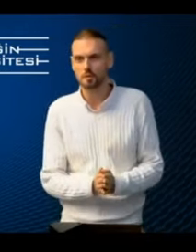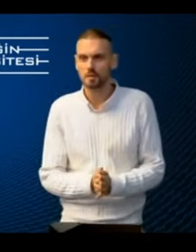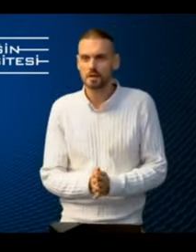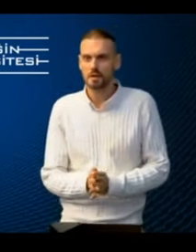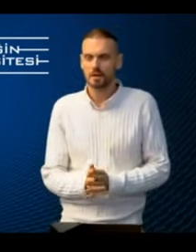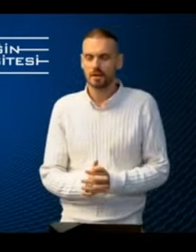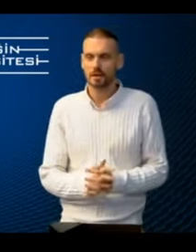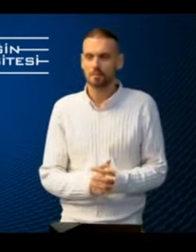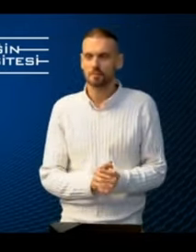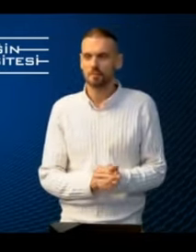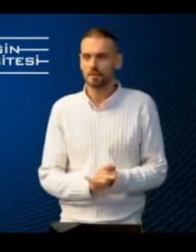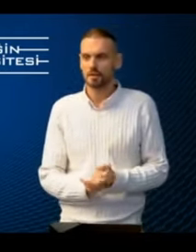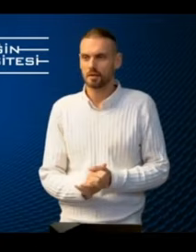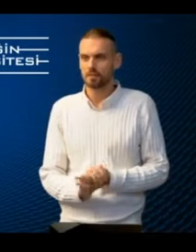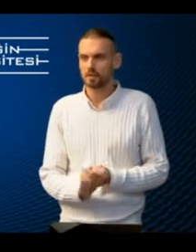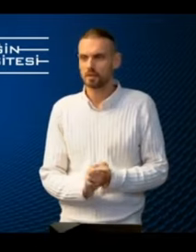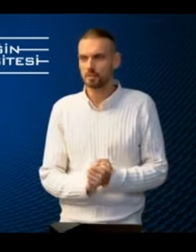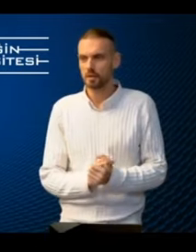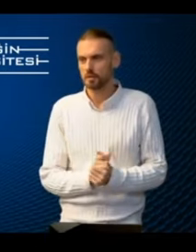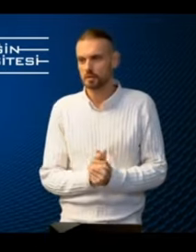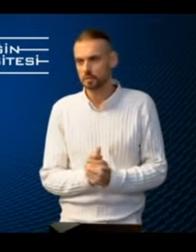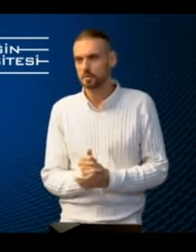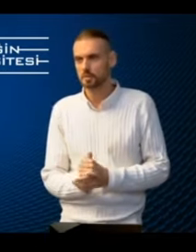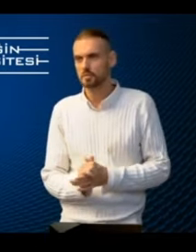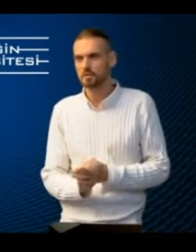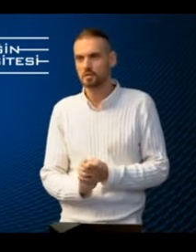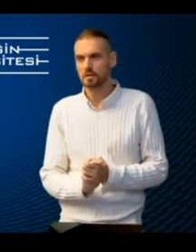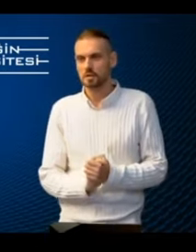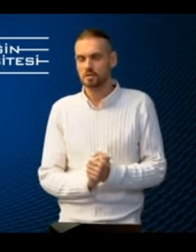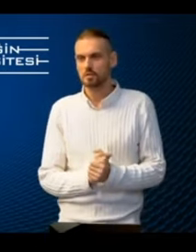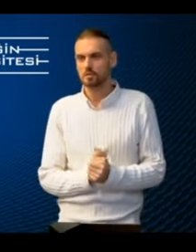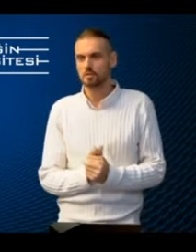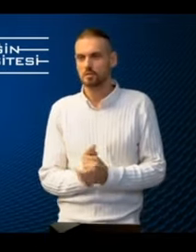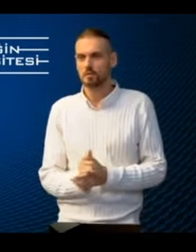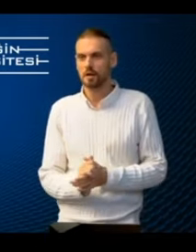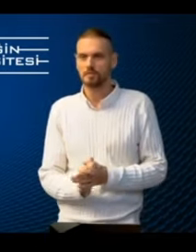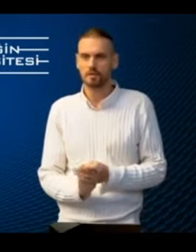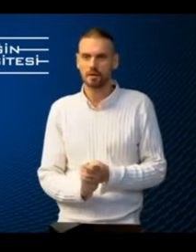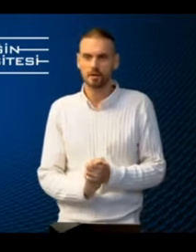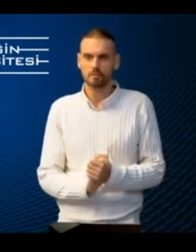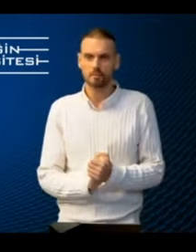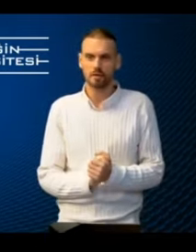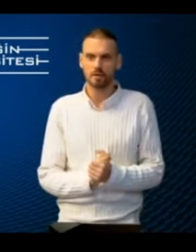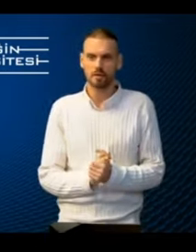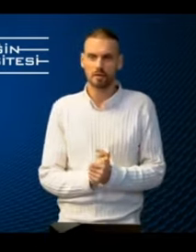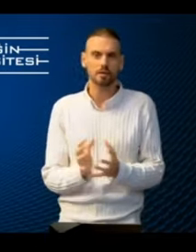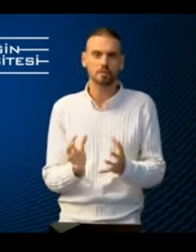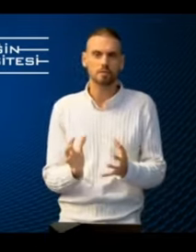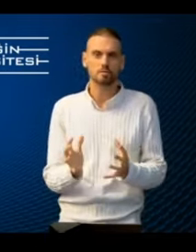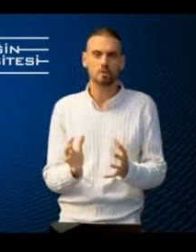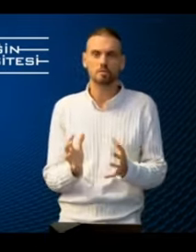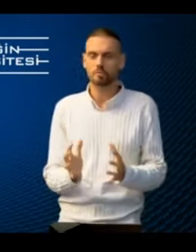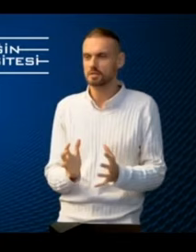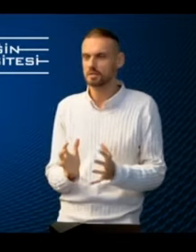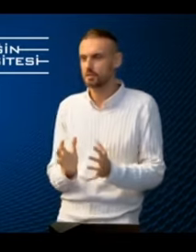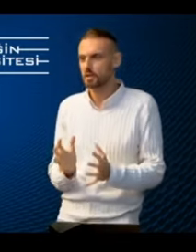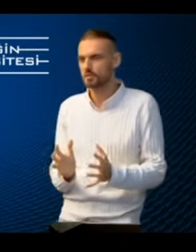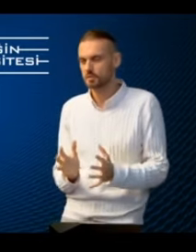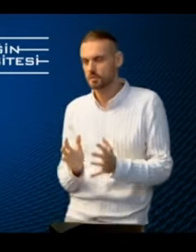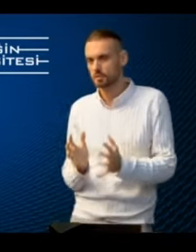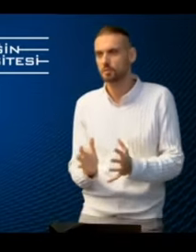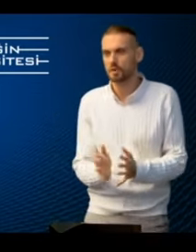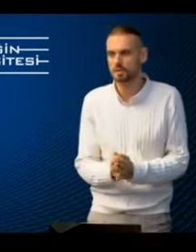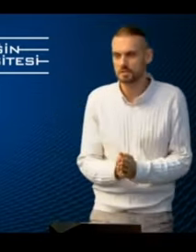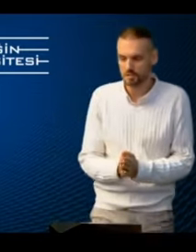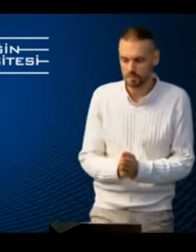consortium funded by European Commission. So you have quite a strong presence. We